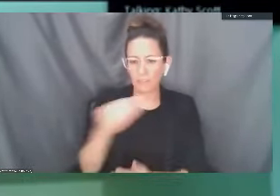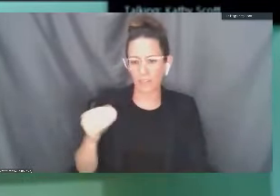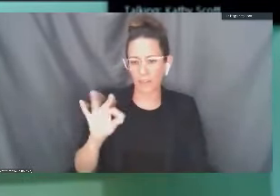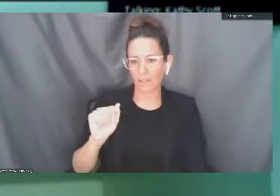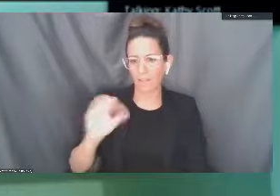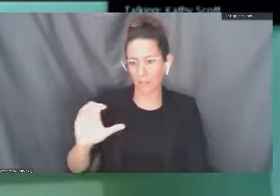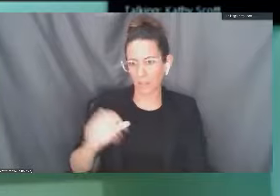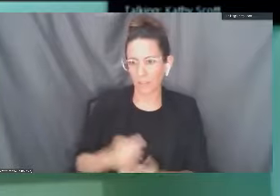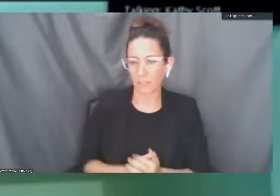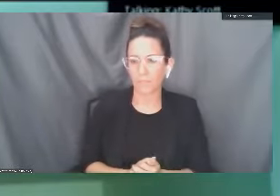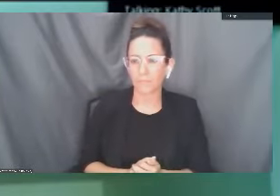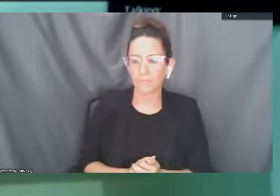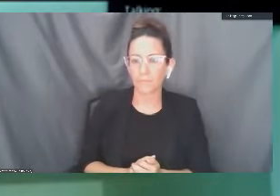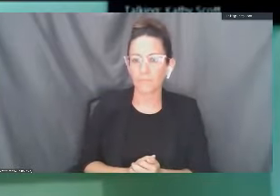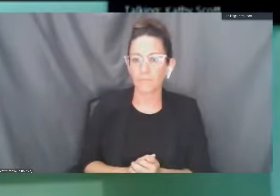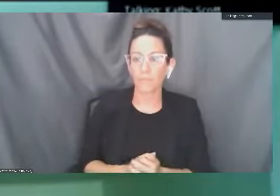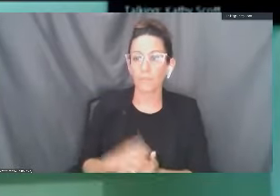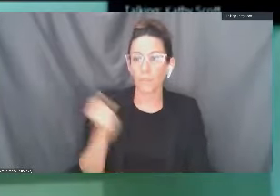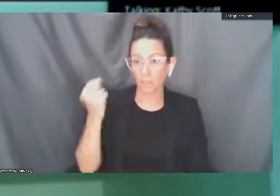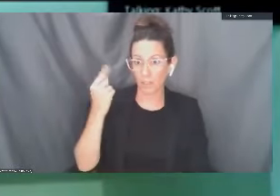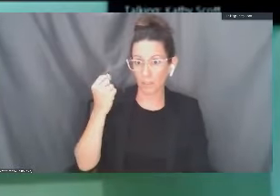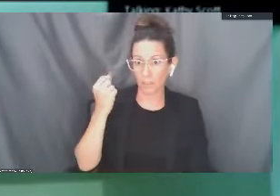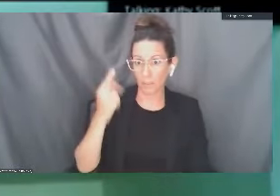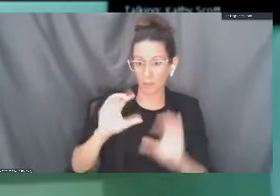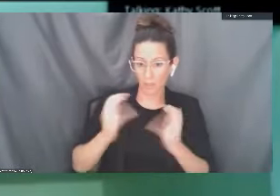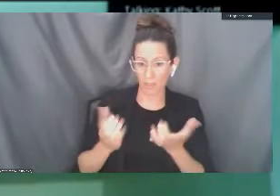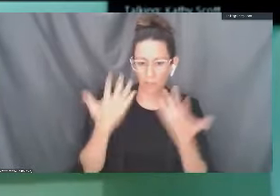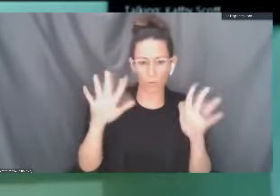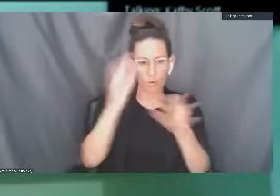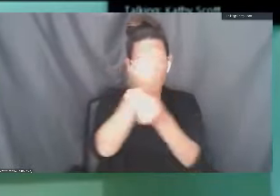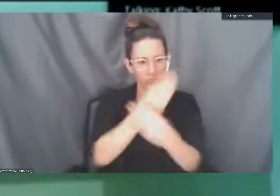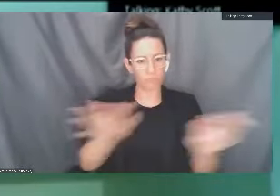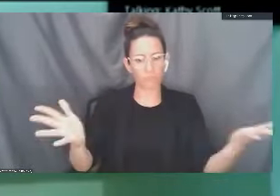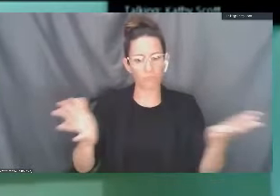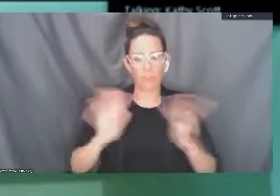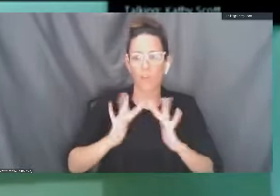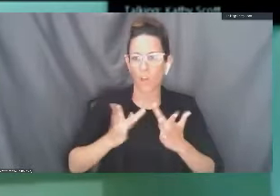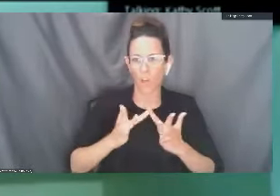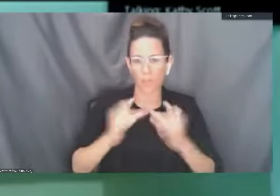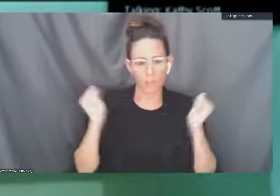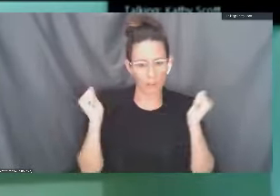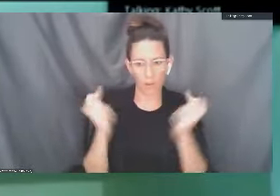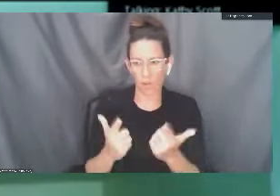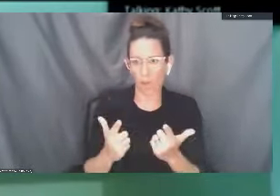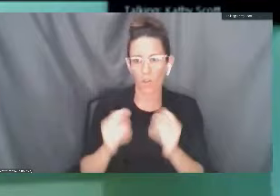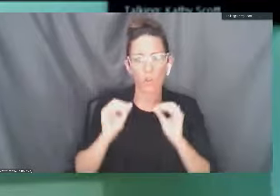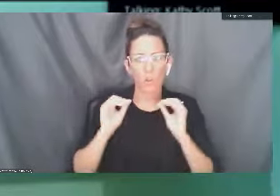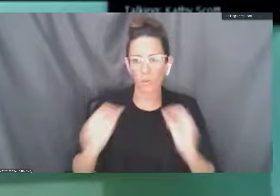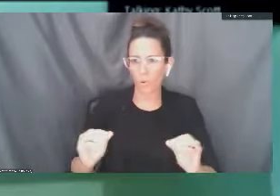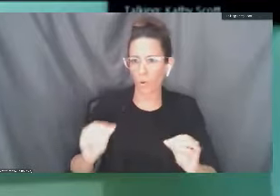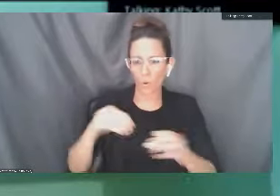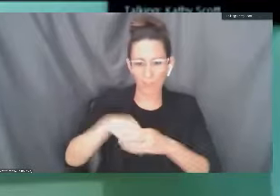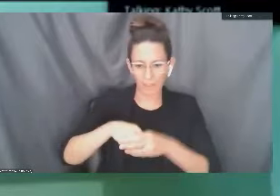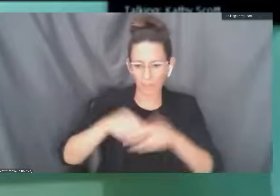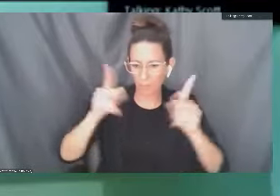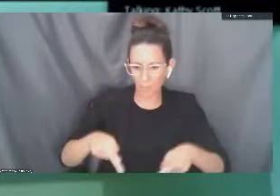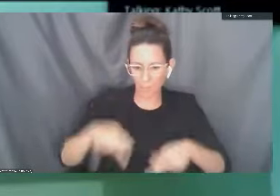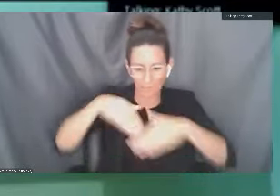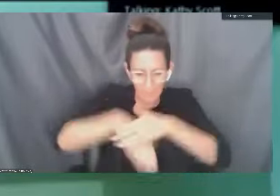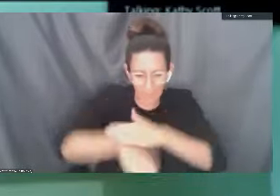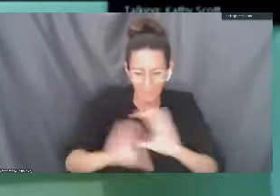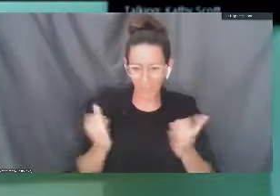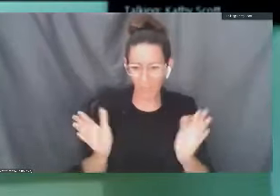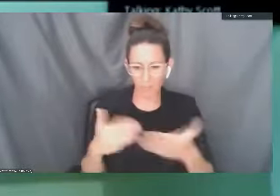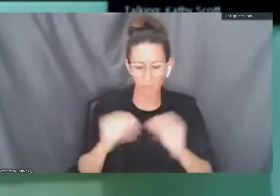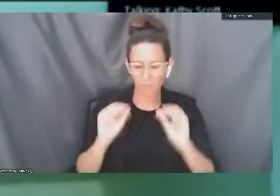And for summer, we've already reported that summer would be online and we are not offering any face-to-face courses in summer